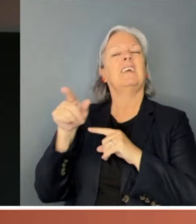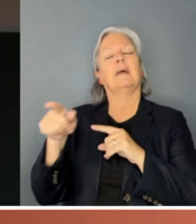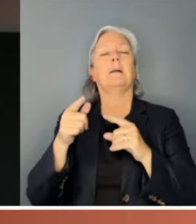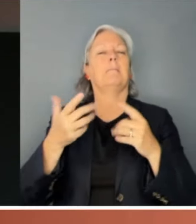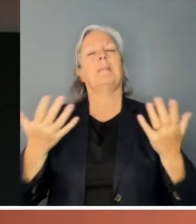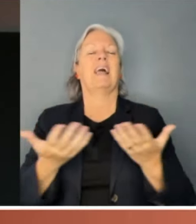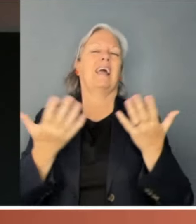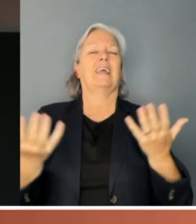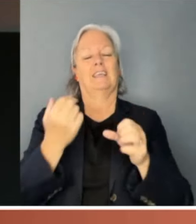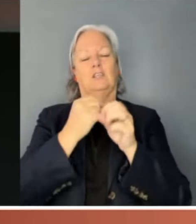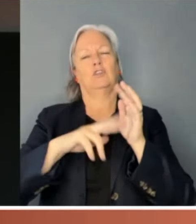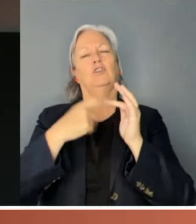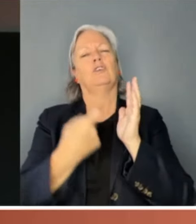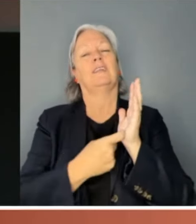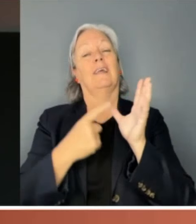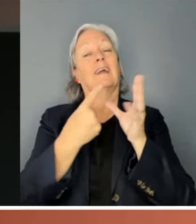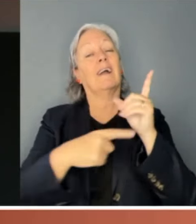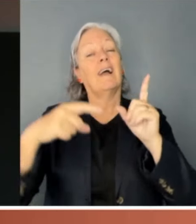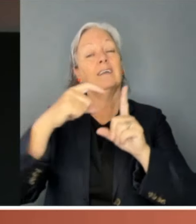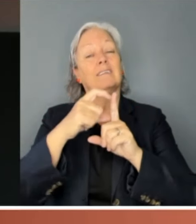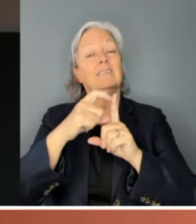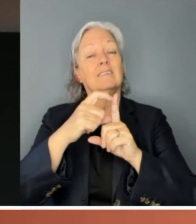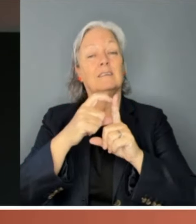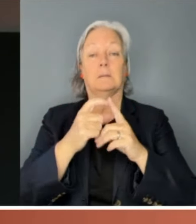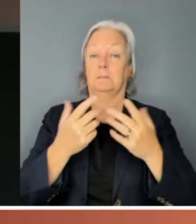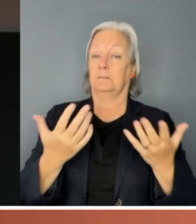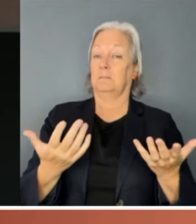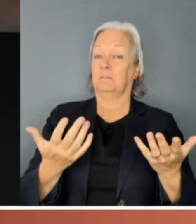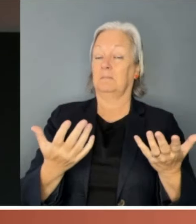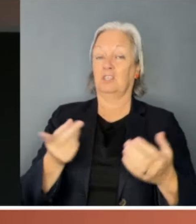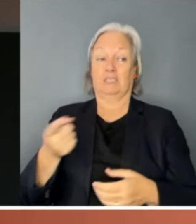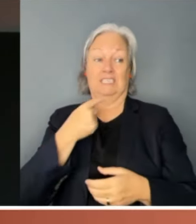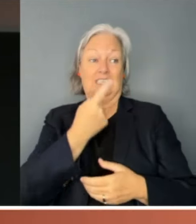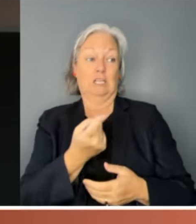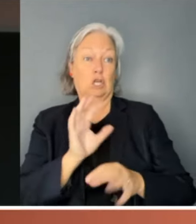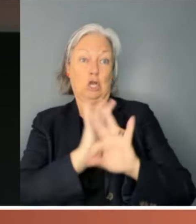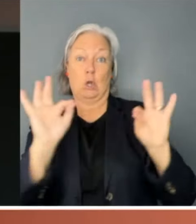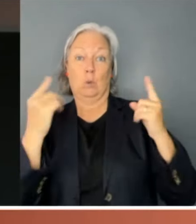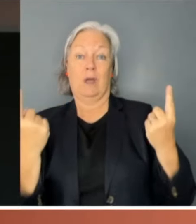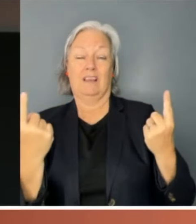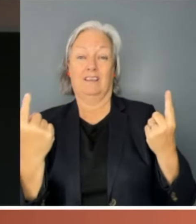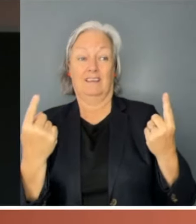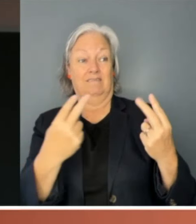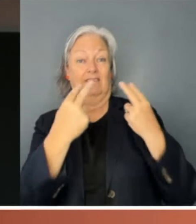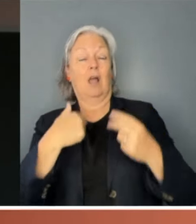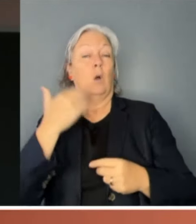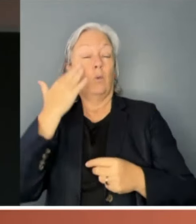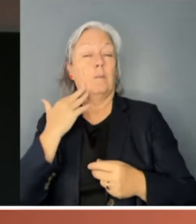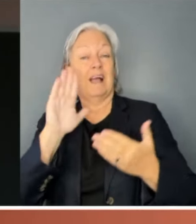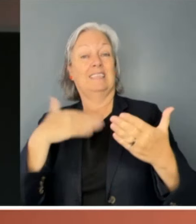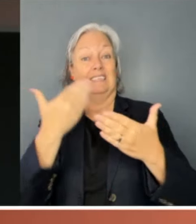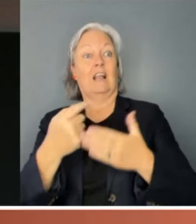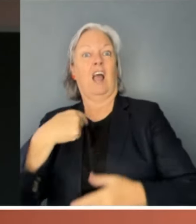card. Because heavens knows, she said, no one noticed I was a woman until I raised it.